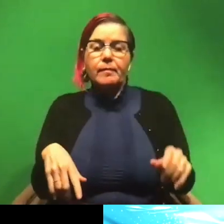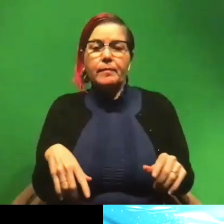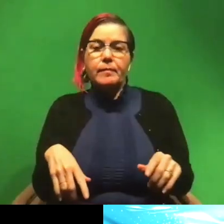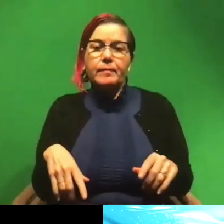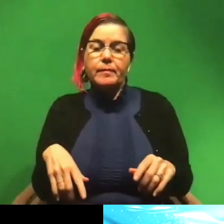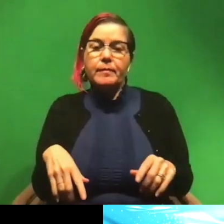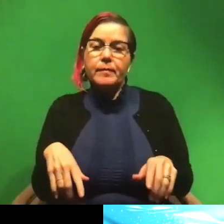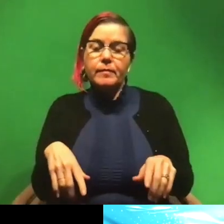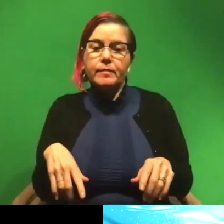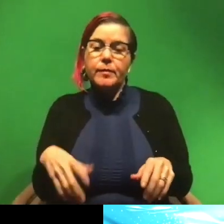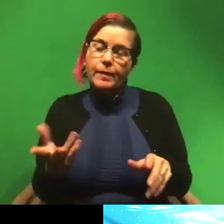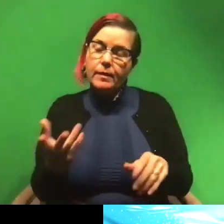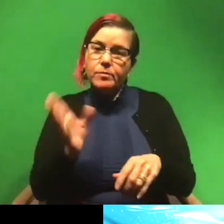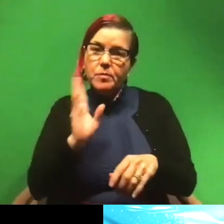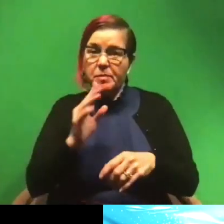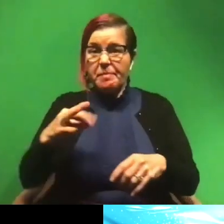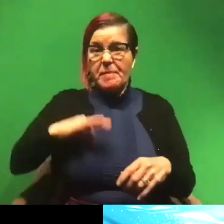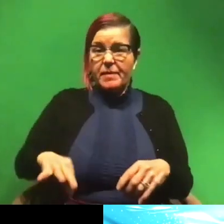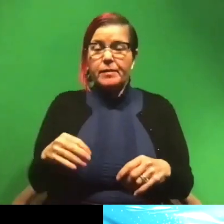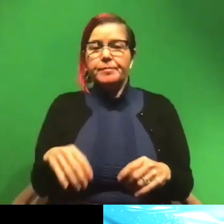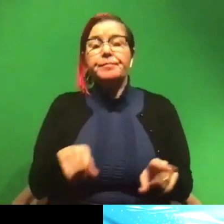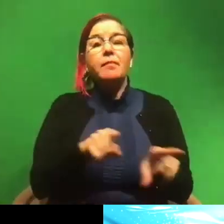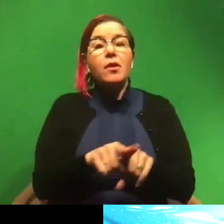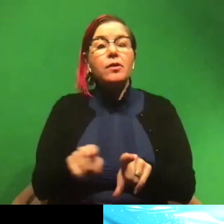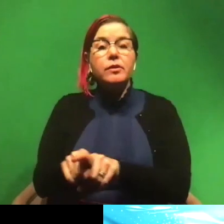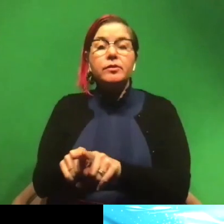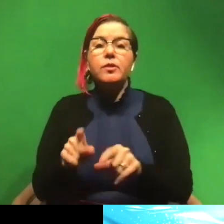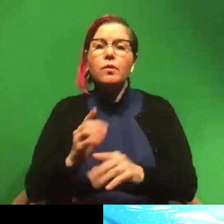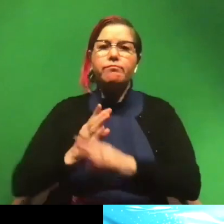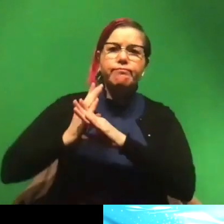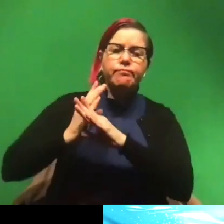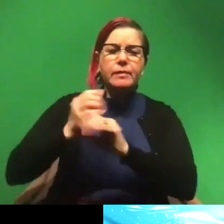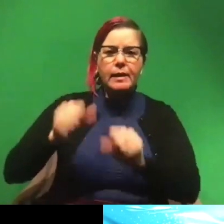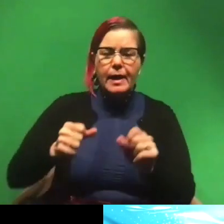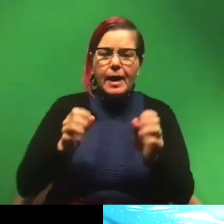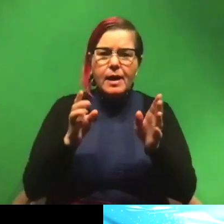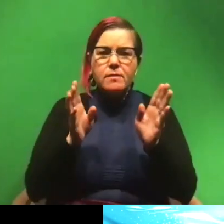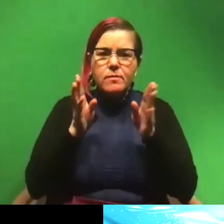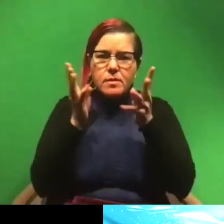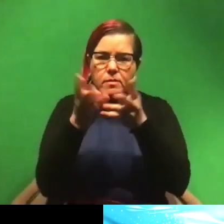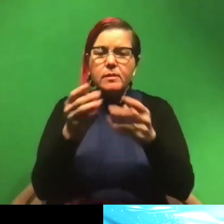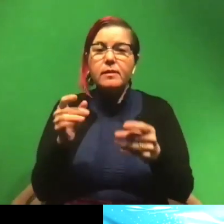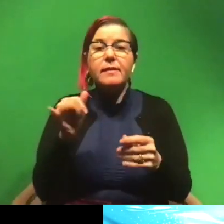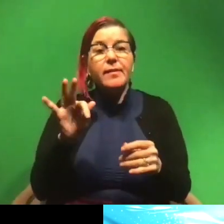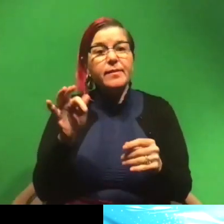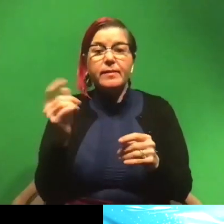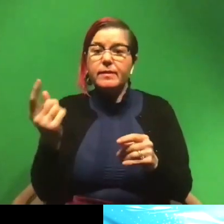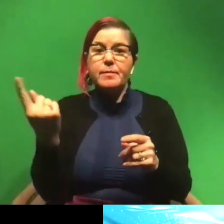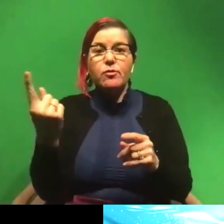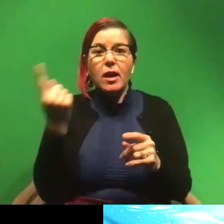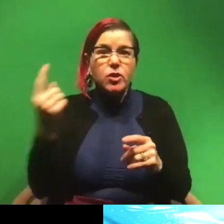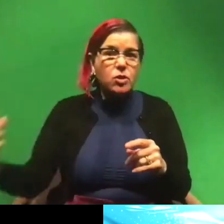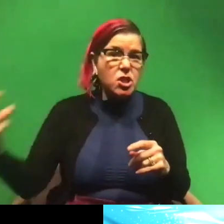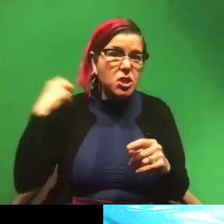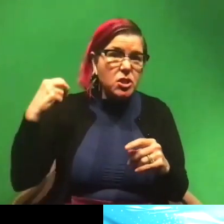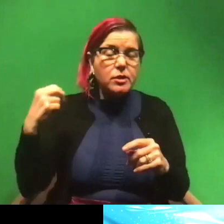something that's also really useful. And then of course, it's really good to defend yourself. So if anyone tries to come and take a bite out